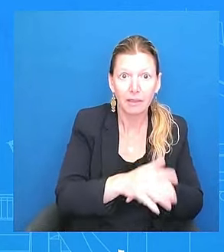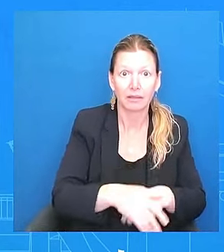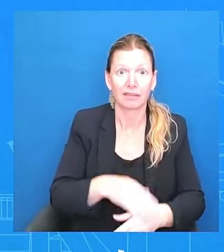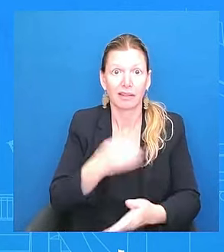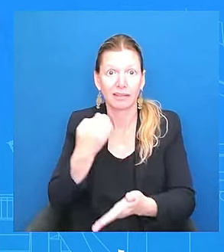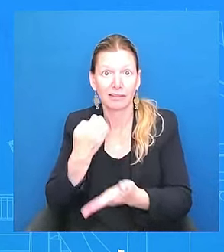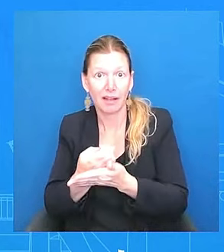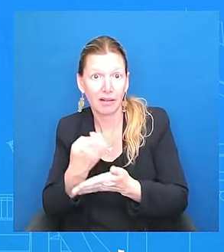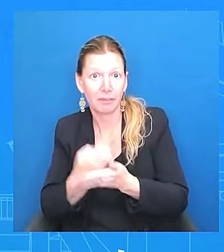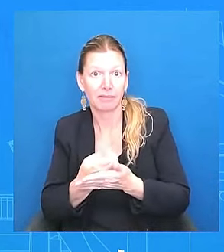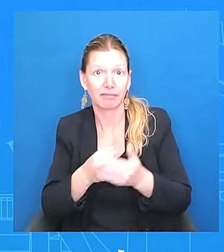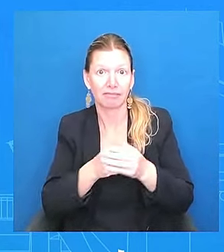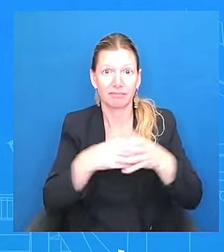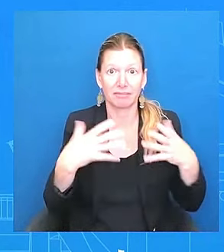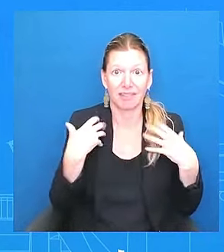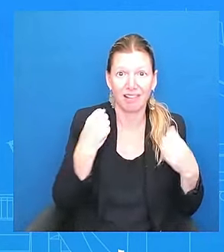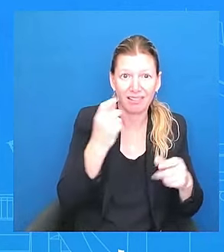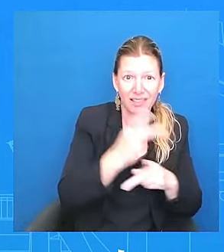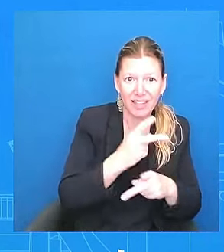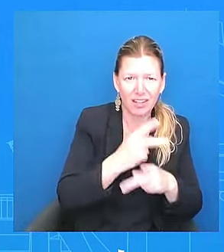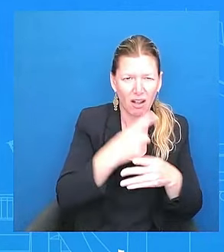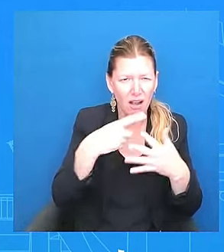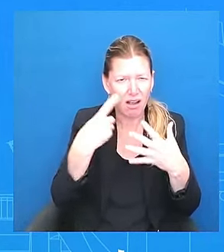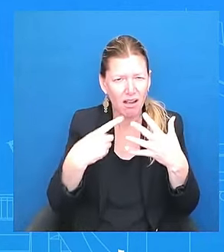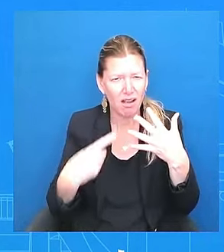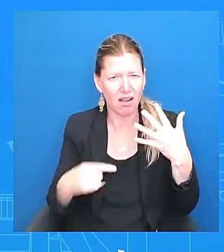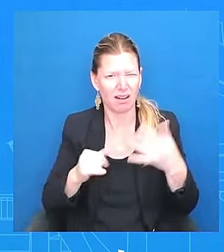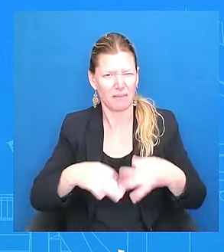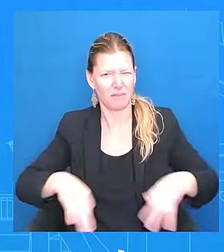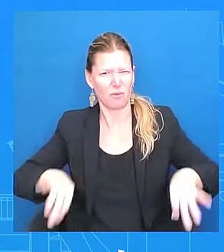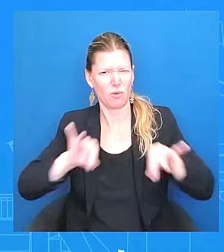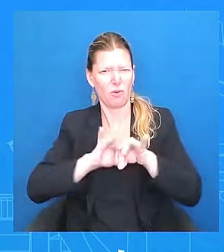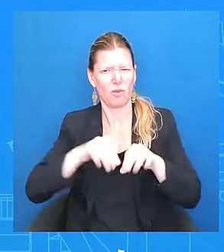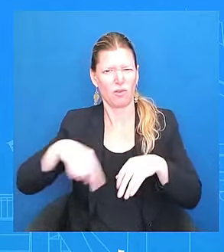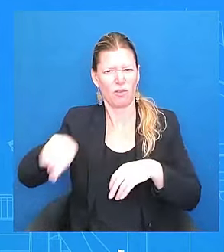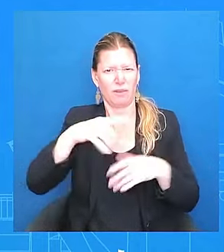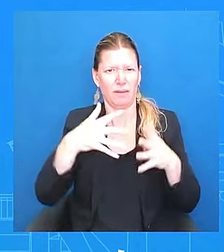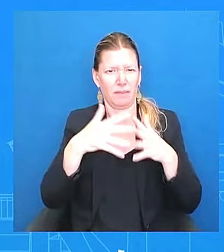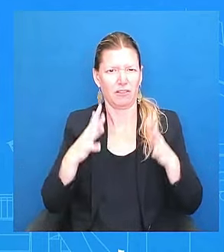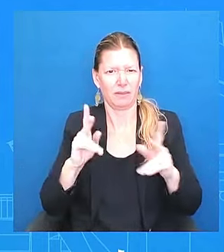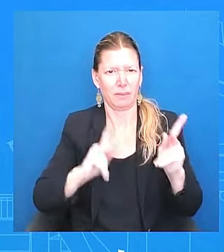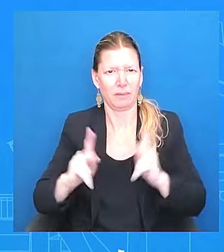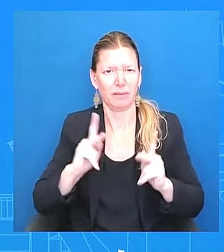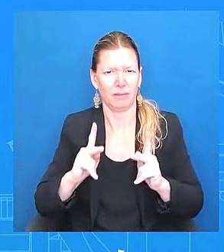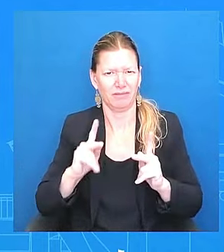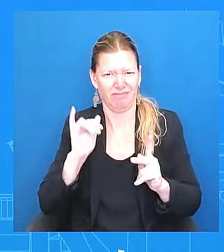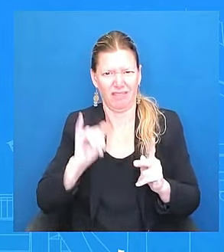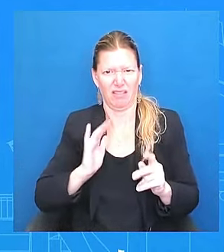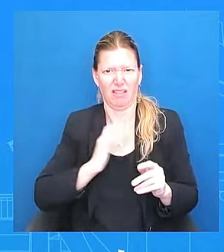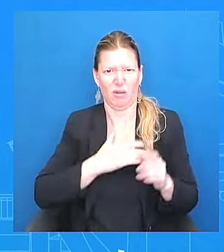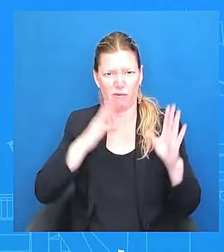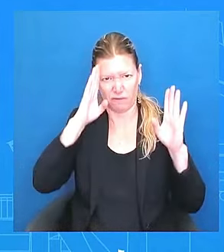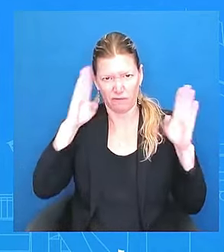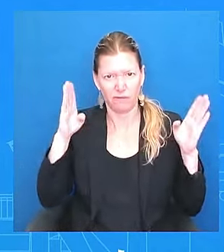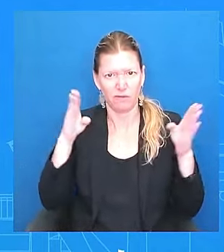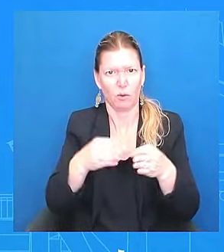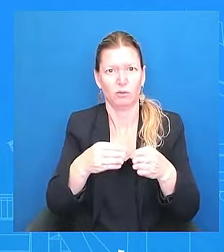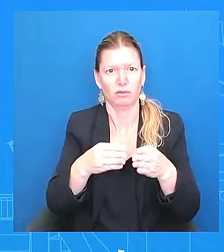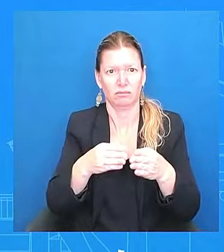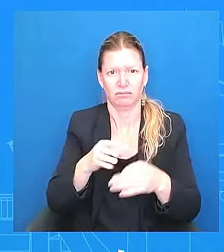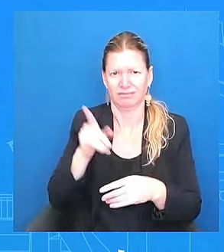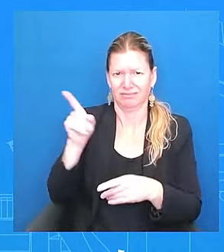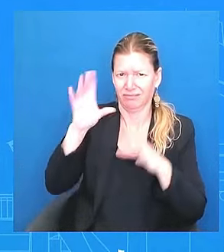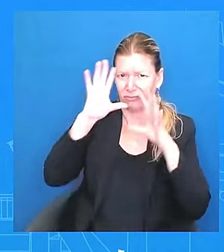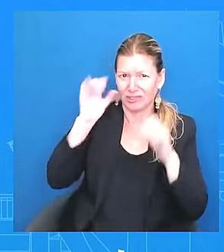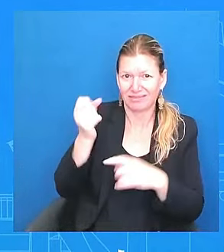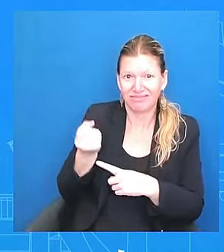certainly our focus. But, you know, the president gets it, guys. He does. He gets what people saw and how people